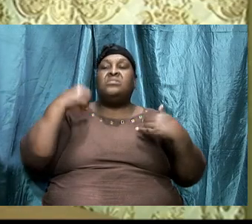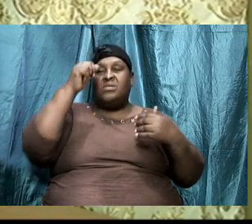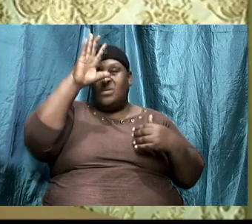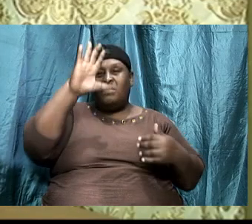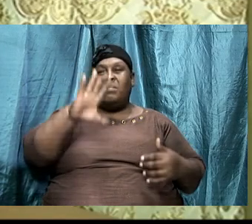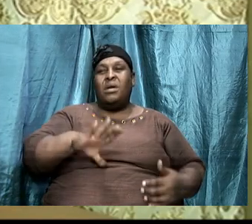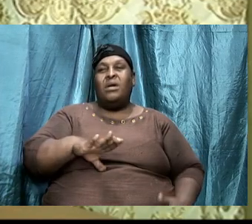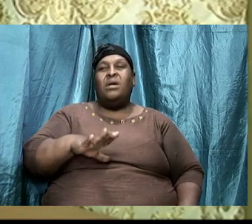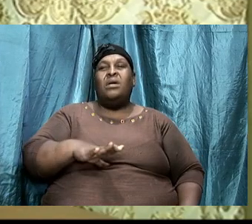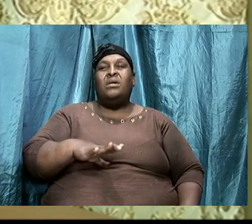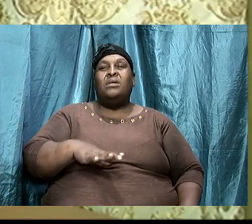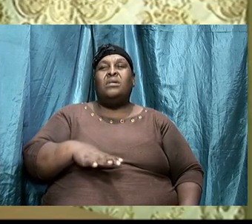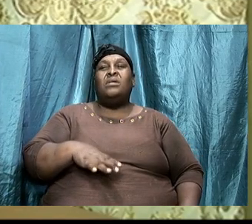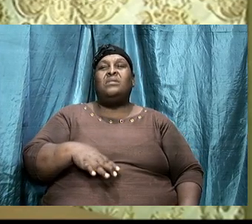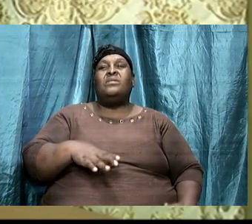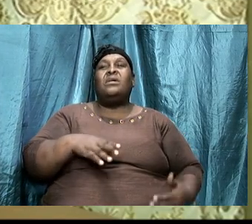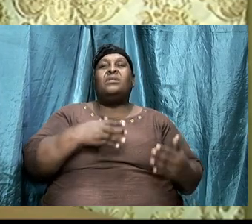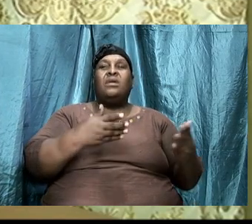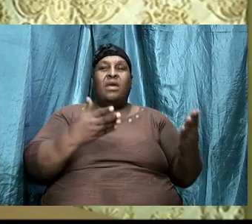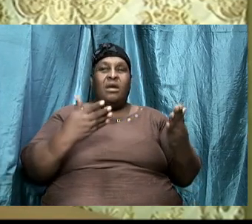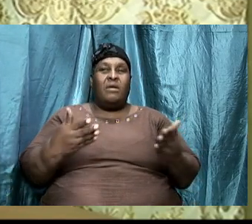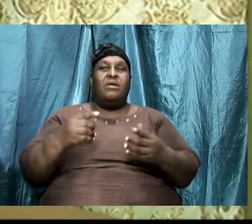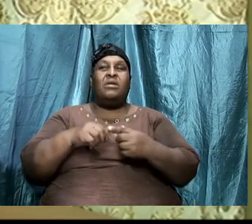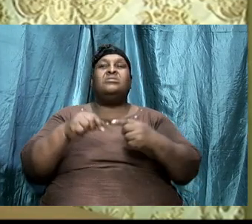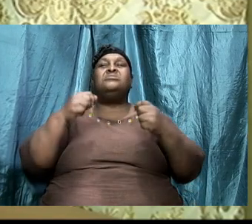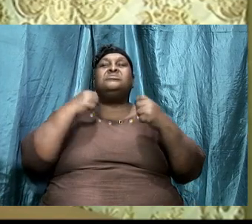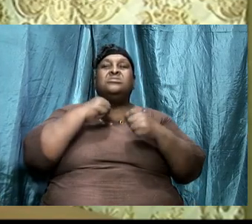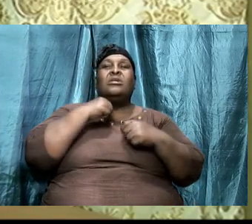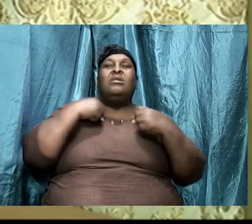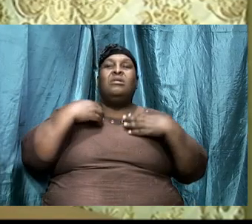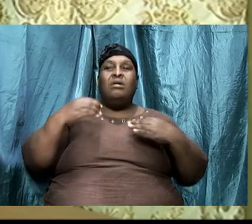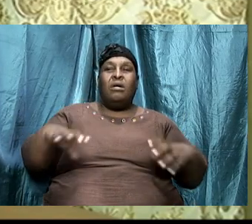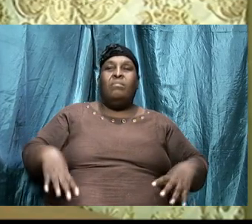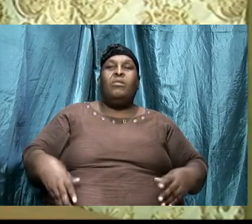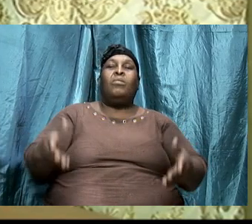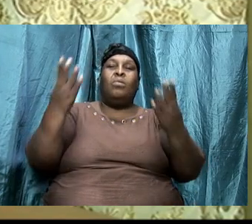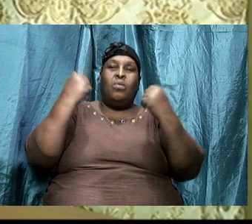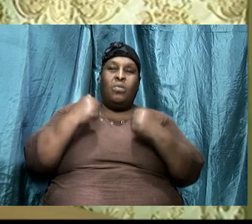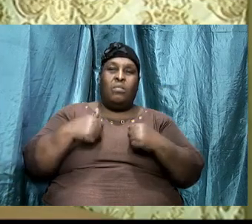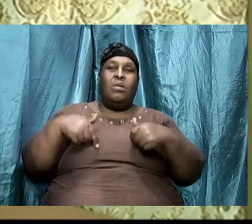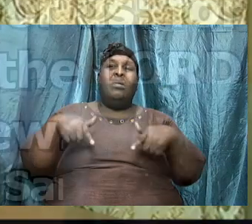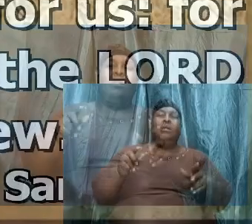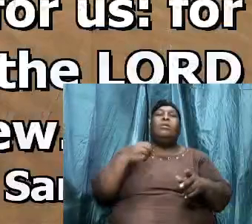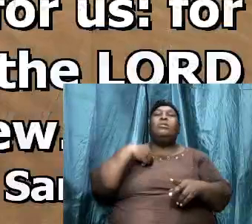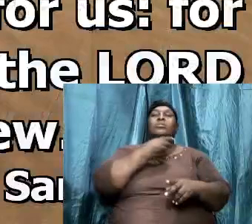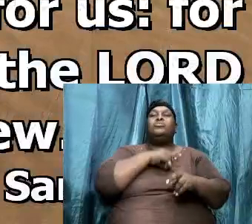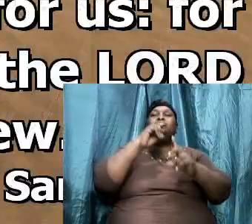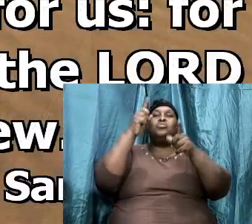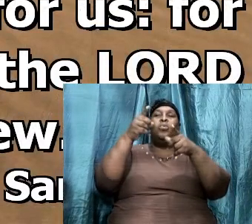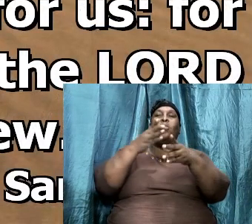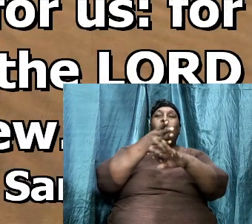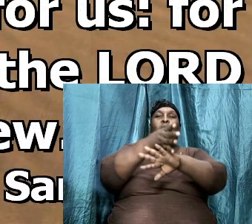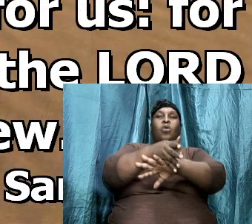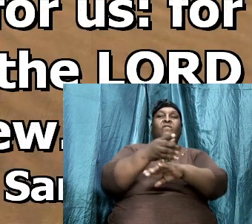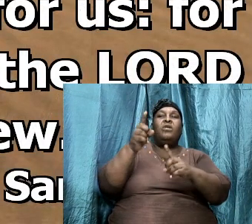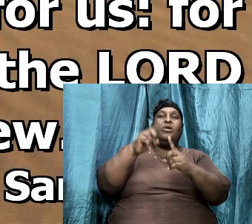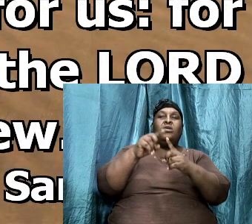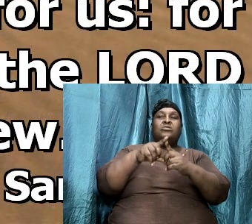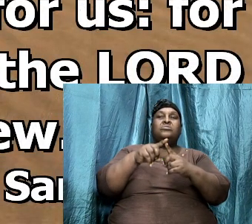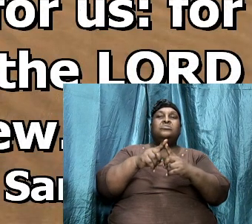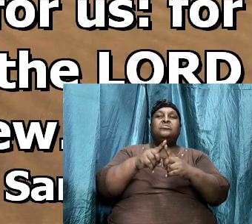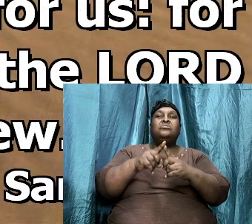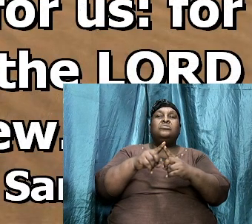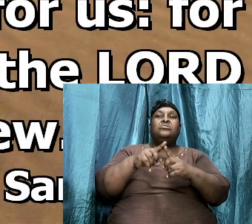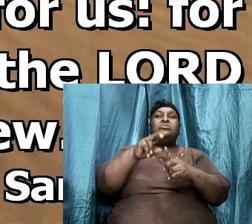bear his armor come let us go over unto the